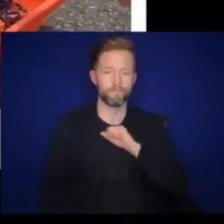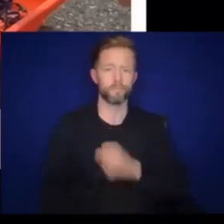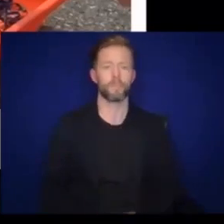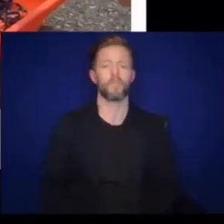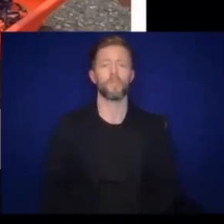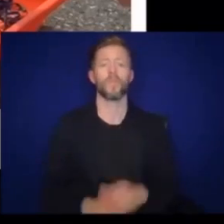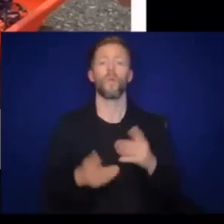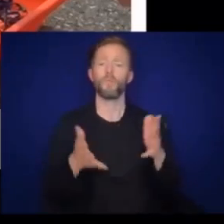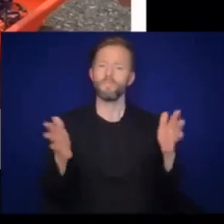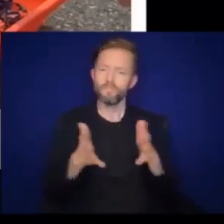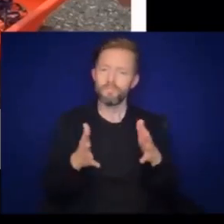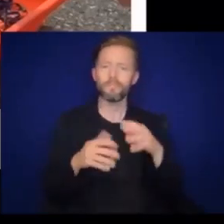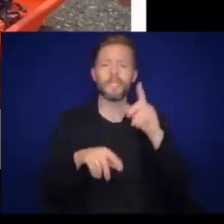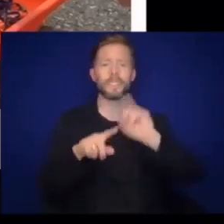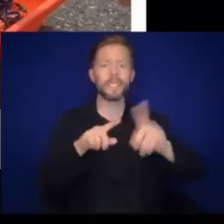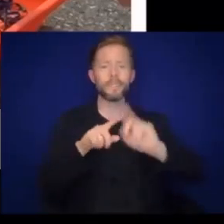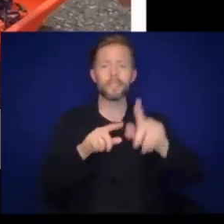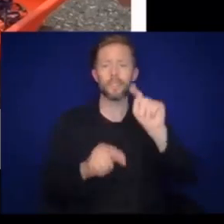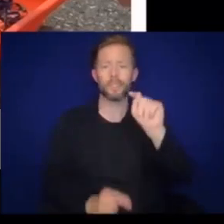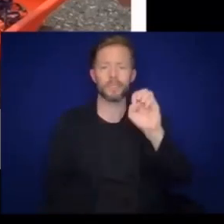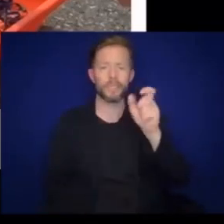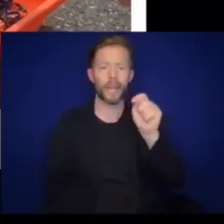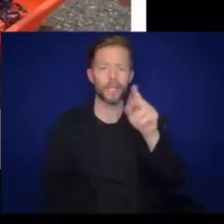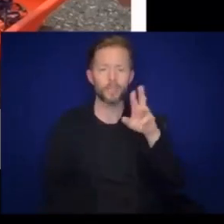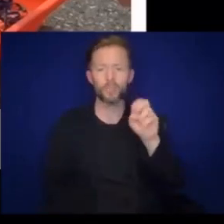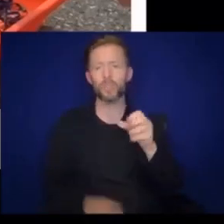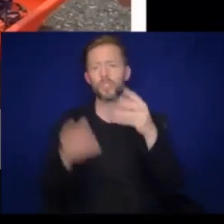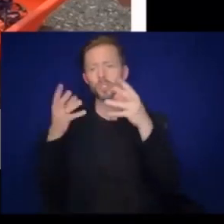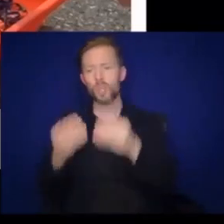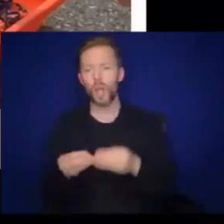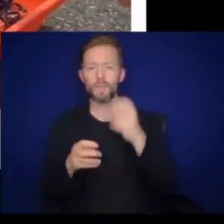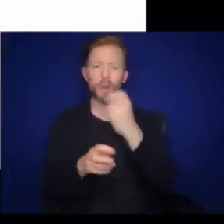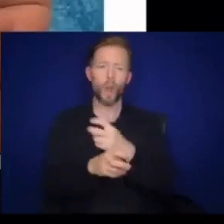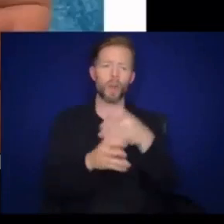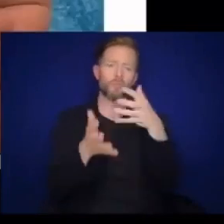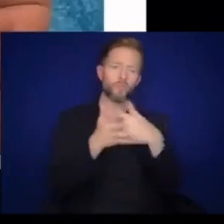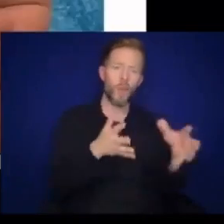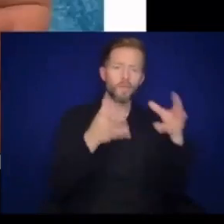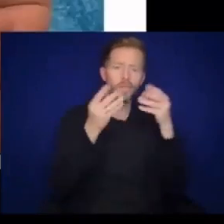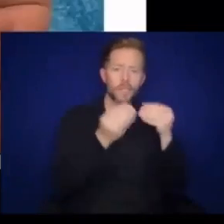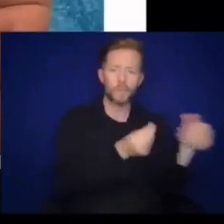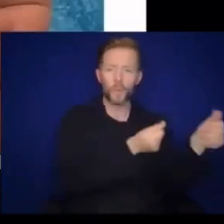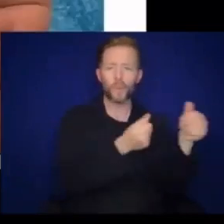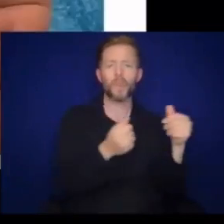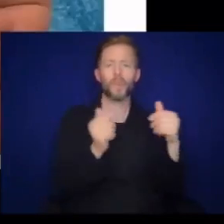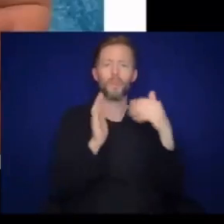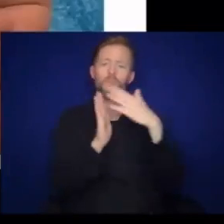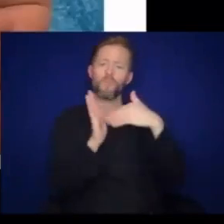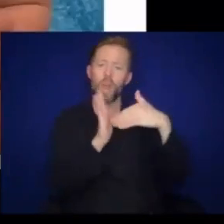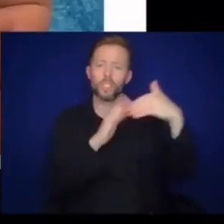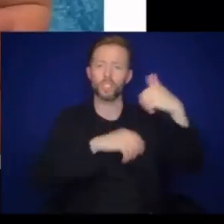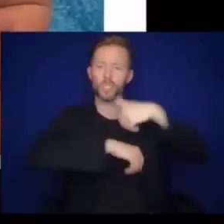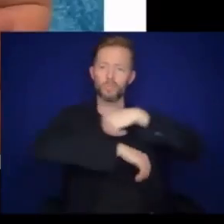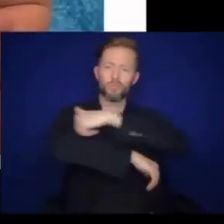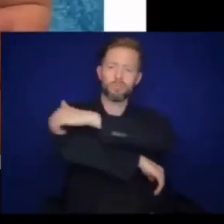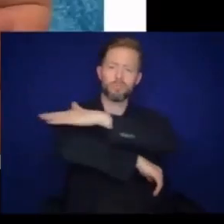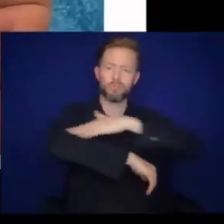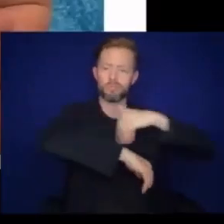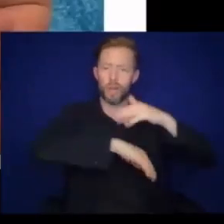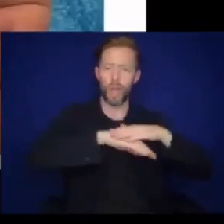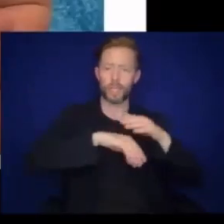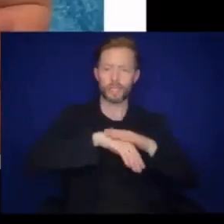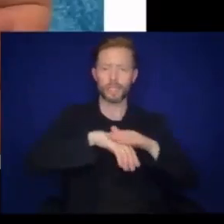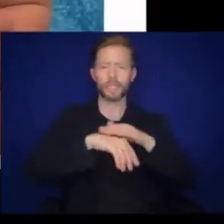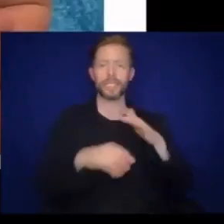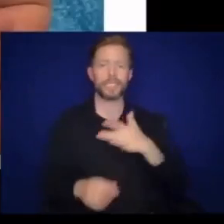So explore lots of textures. Compare soft, hard, rough, smooth. Paintbrushes on the skin is